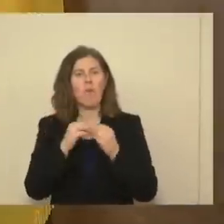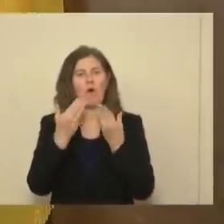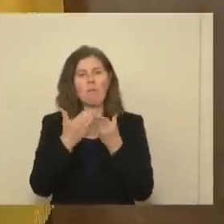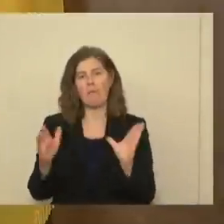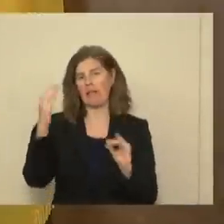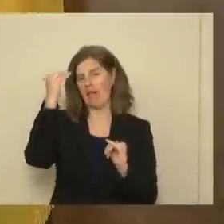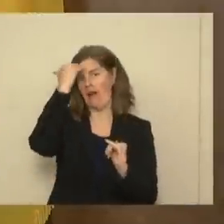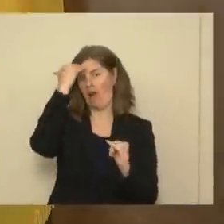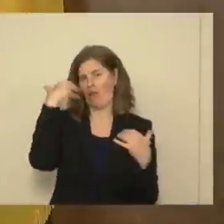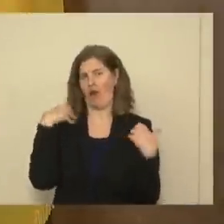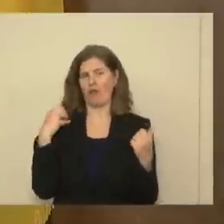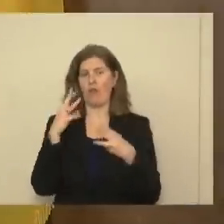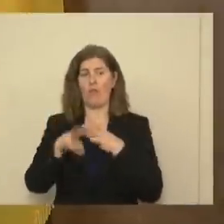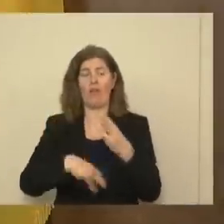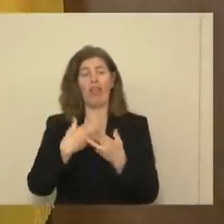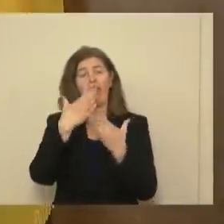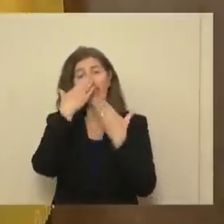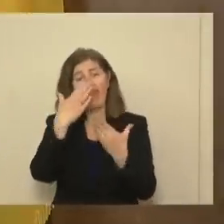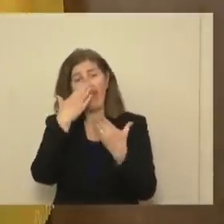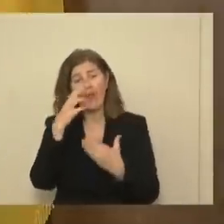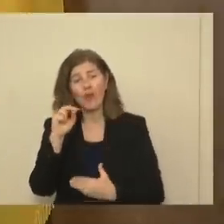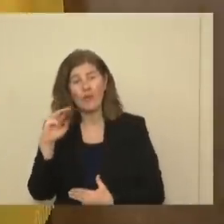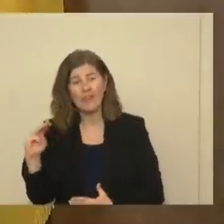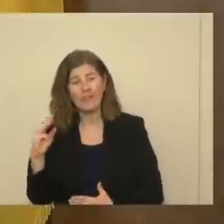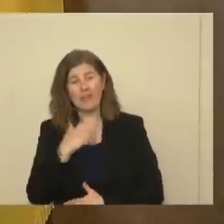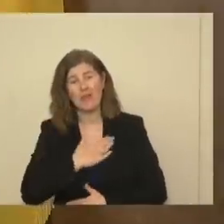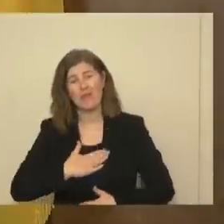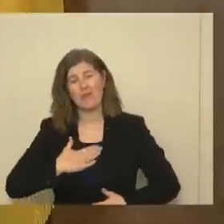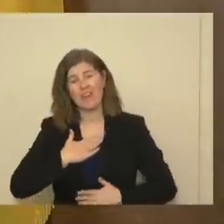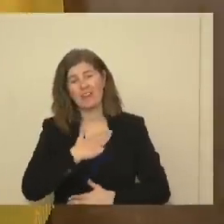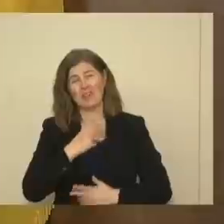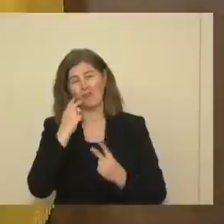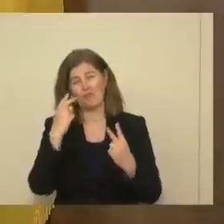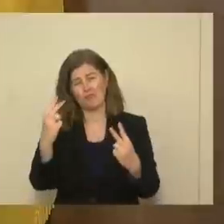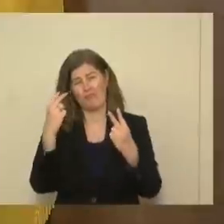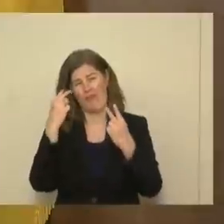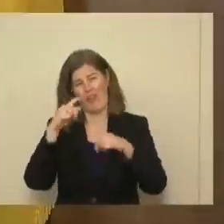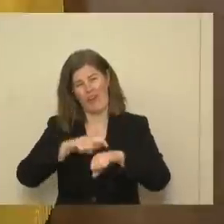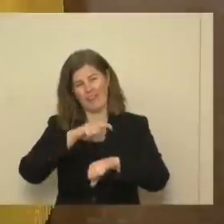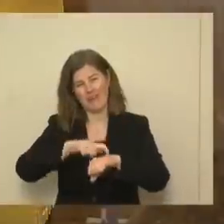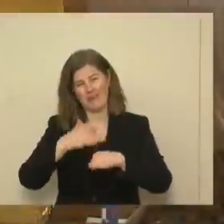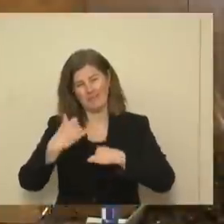world. Thank you, New Mexico, and I appreciate that you tune in for so long.